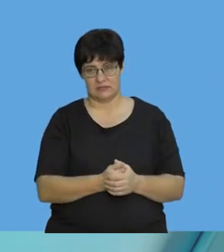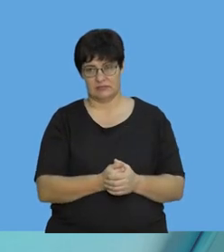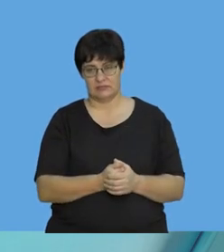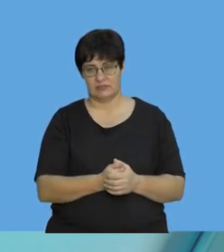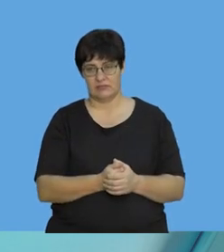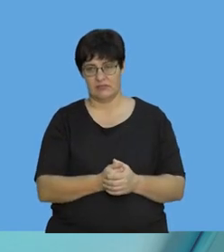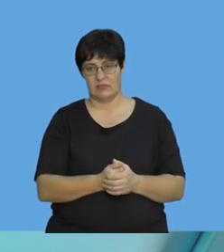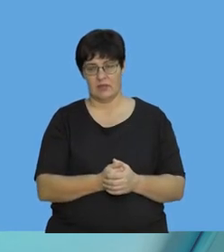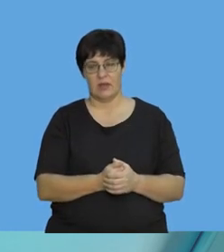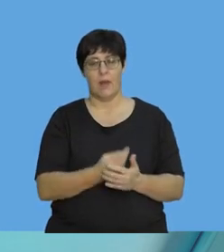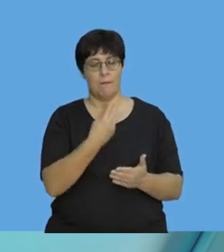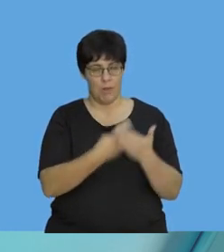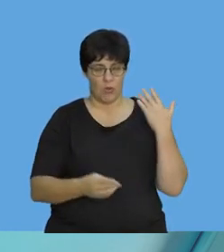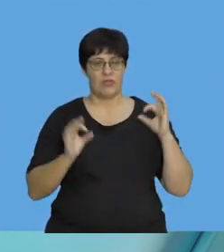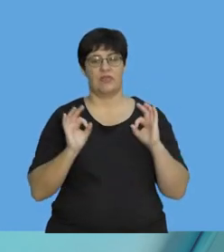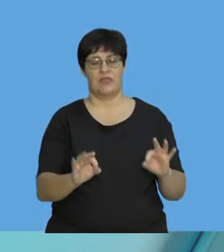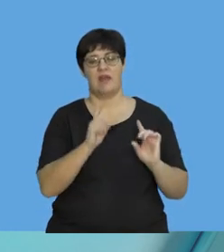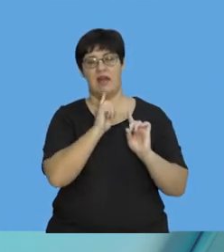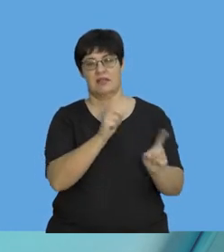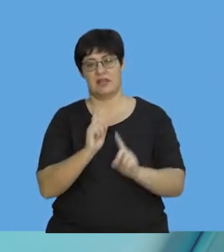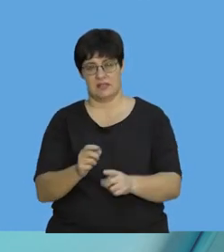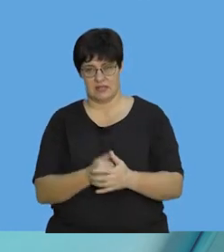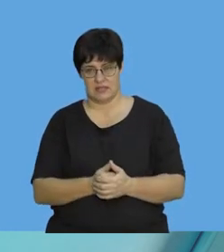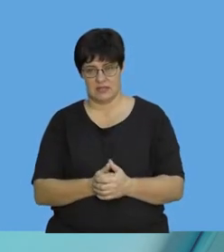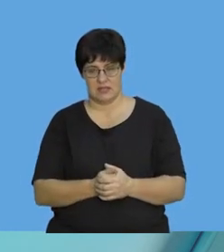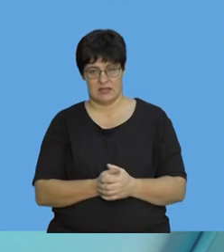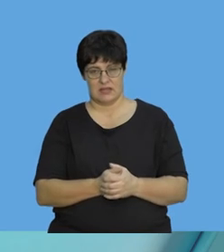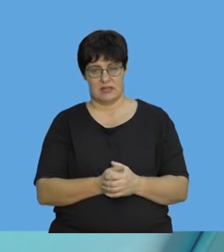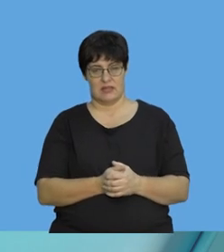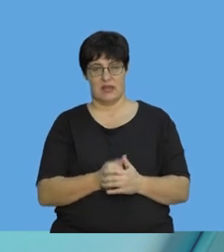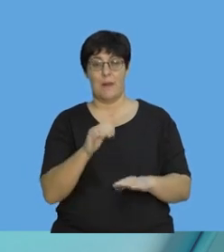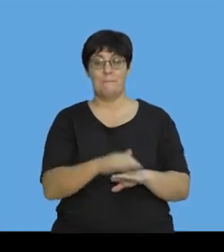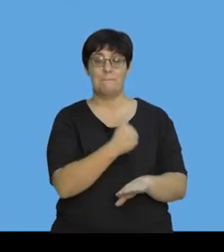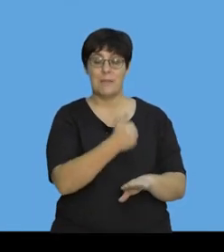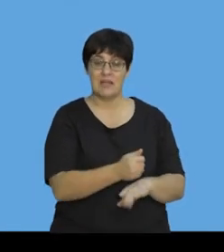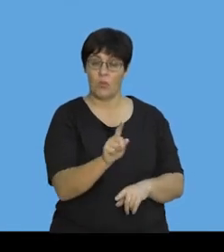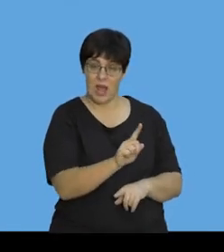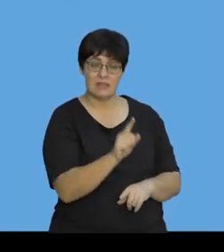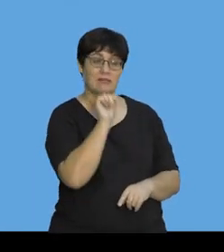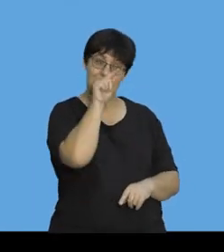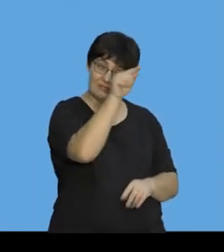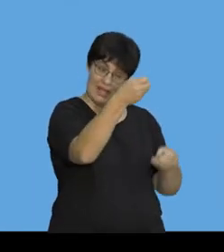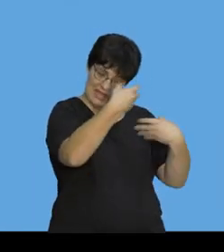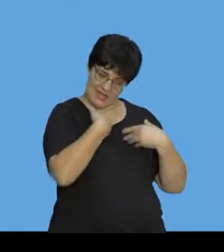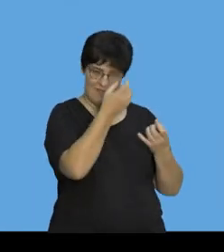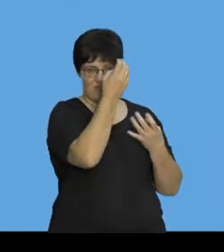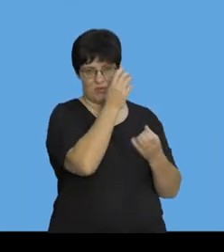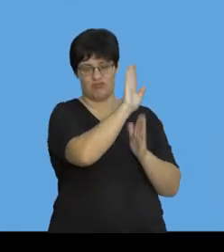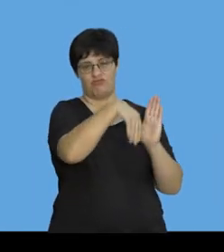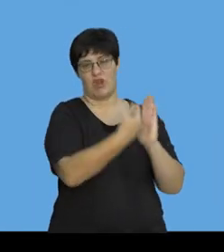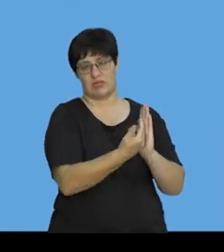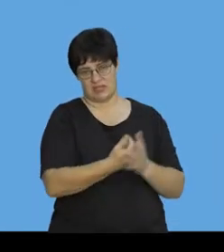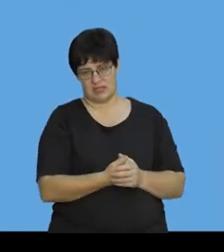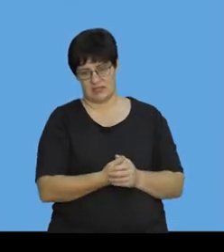accepted. Okay? They are both correct answers based on the rounding.